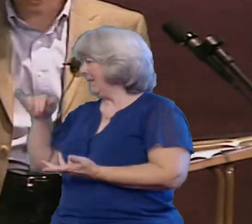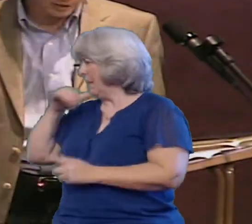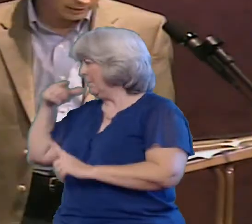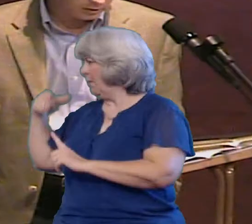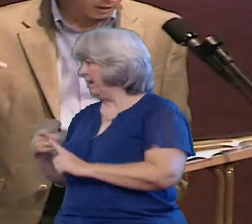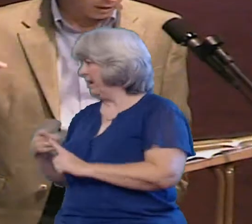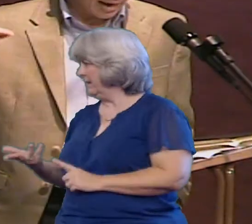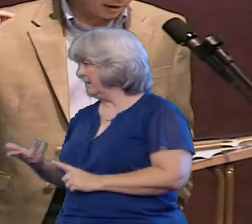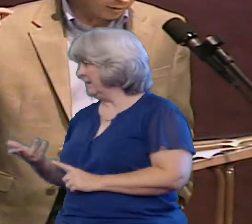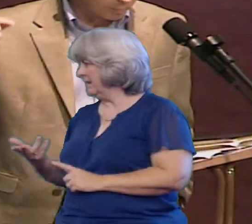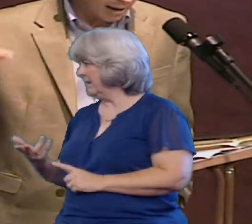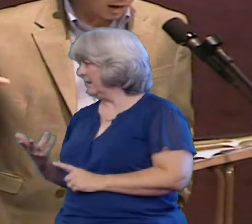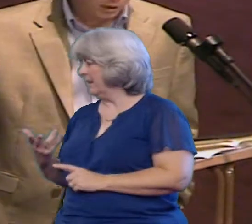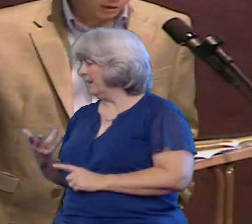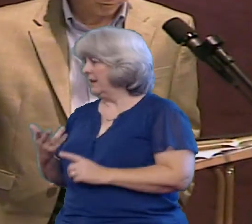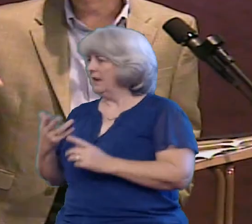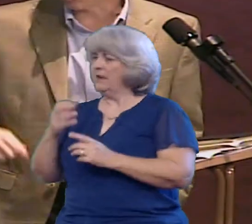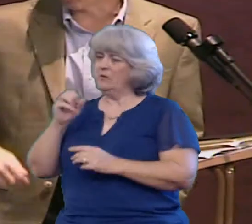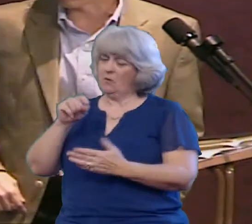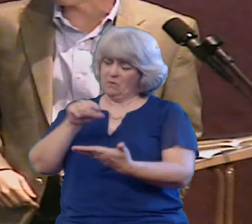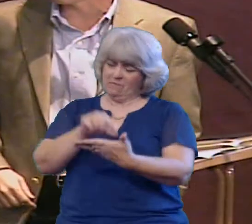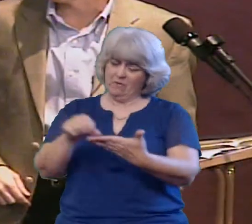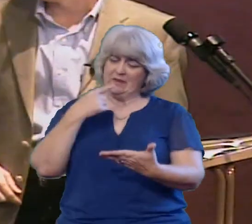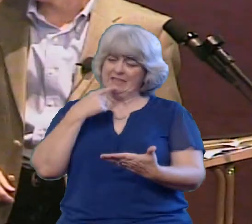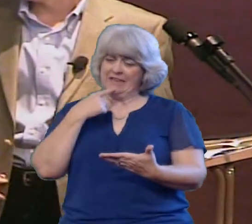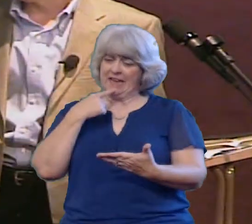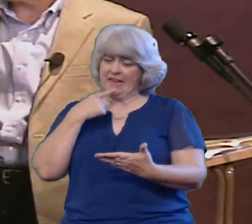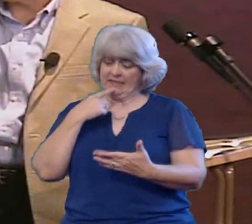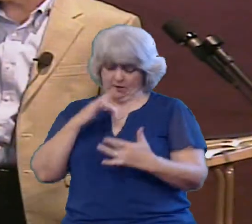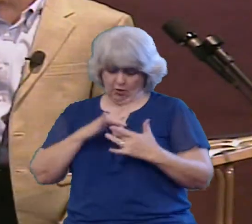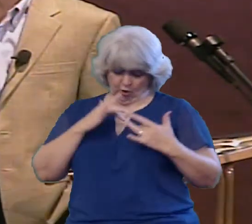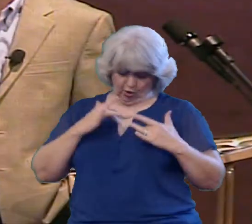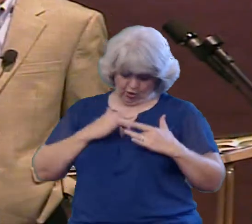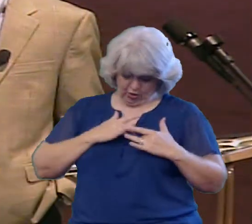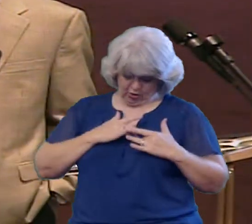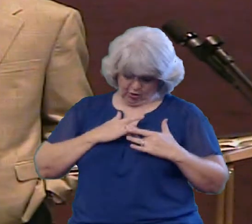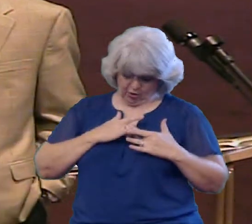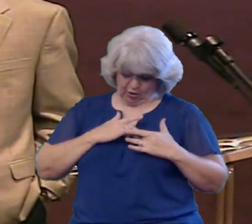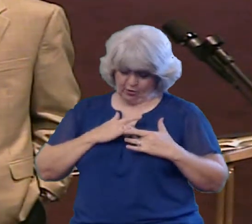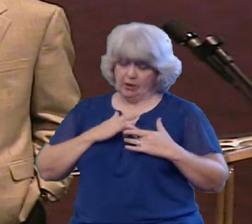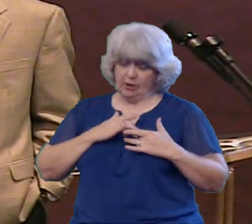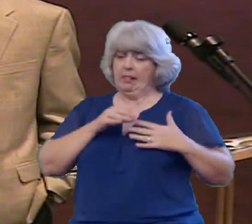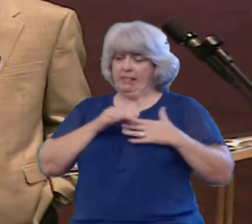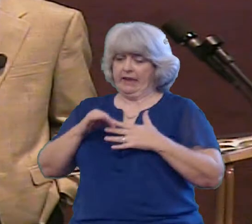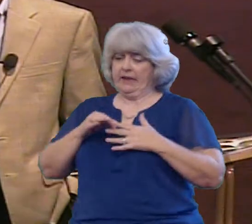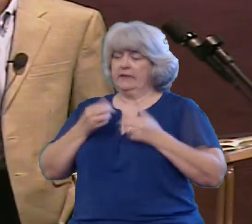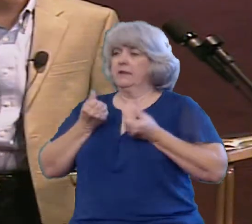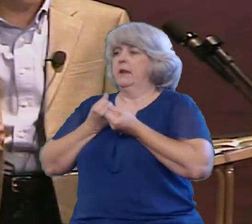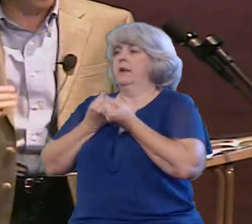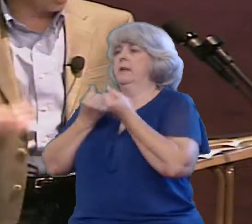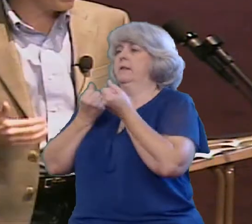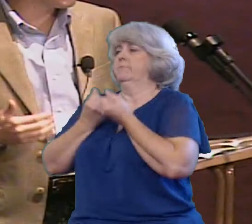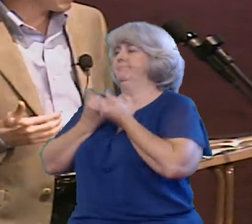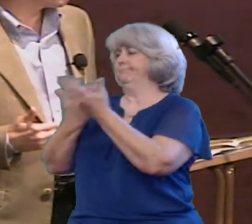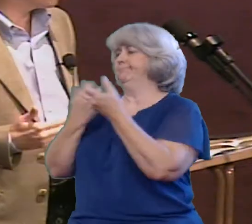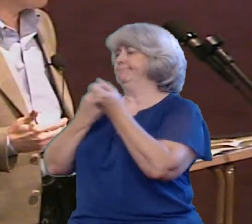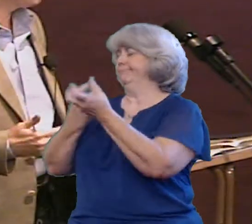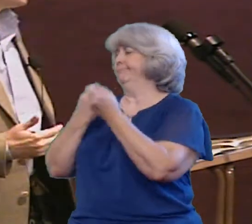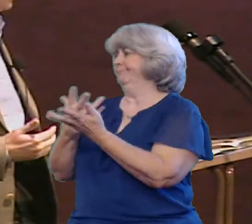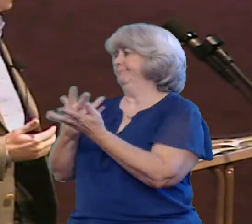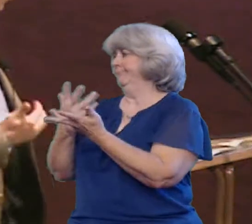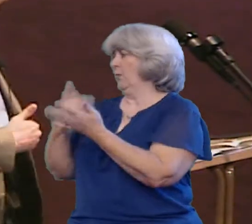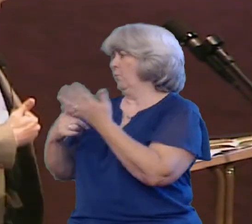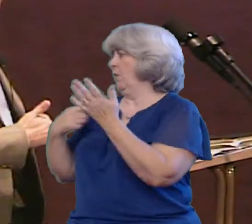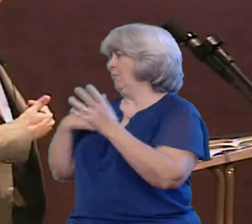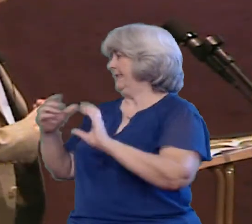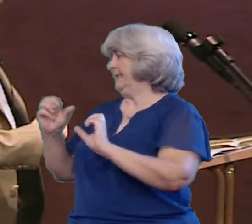proceed out of the mouth come from the heart And those defile the man So we go back to asking that question